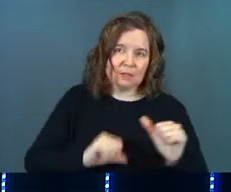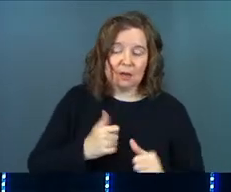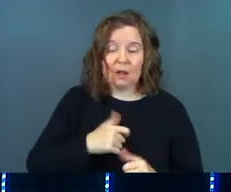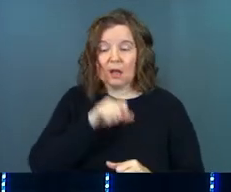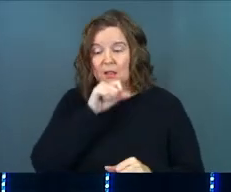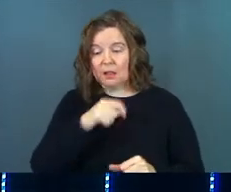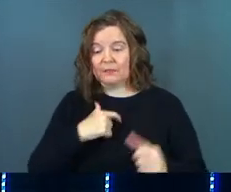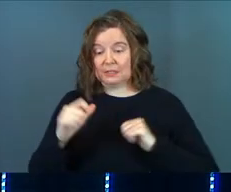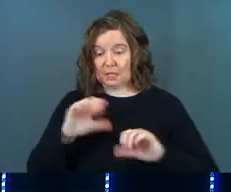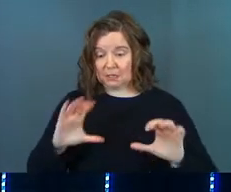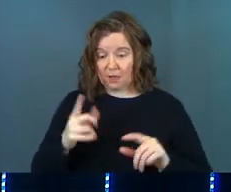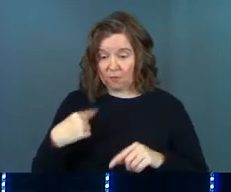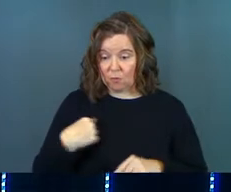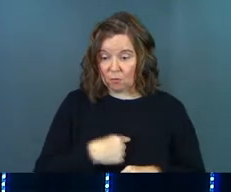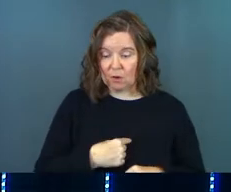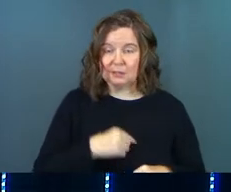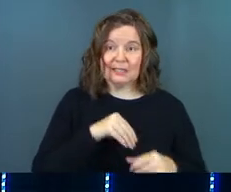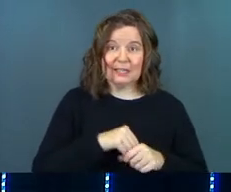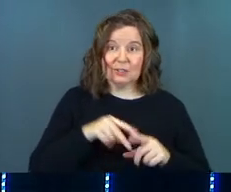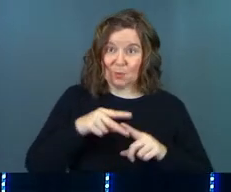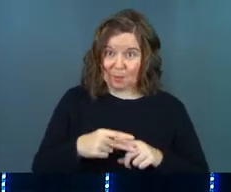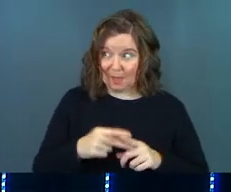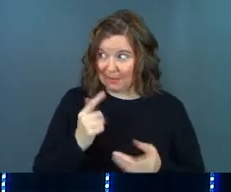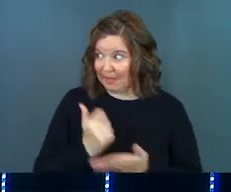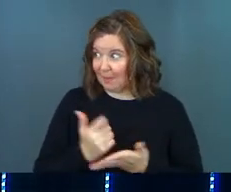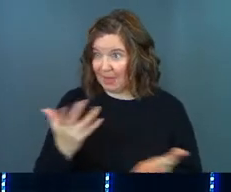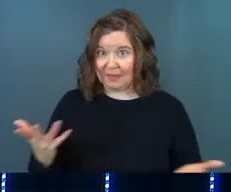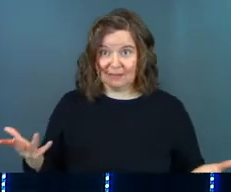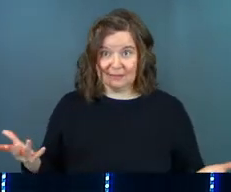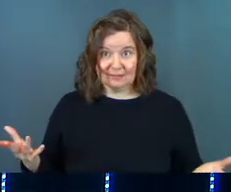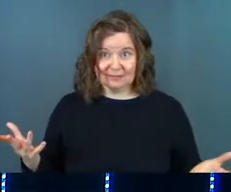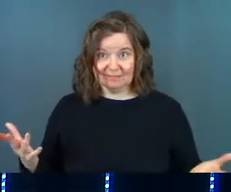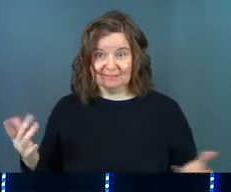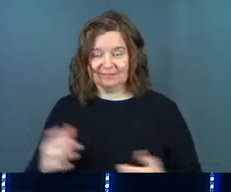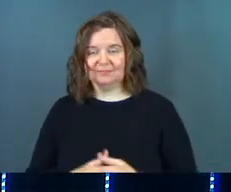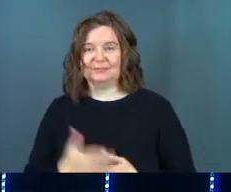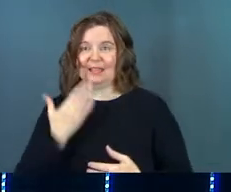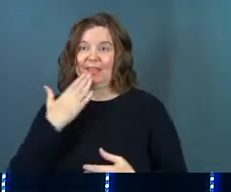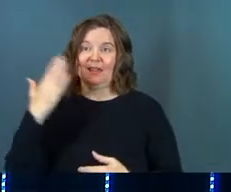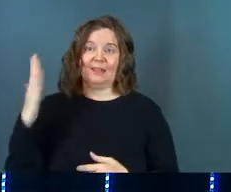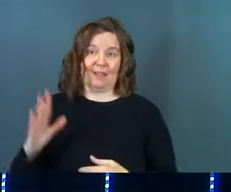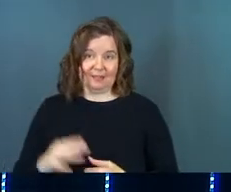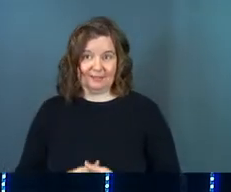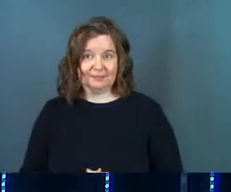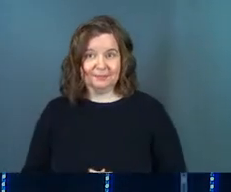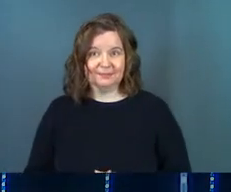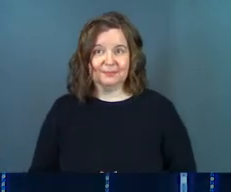love all that science has done for us. Indoor plumbing, amen? Amen. Thank God.